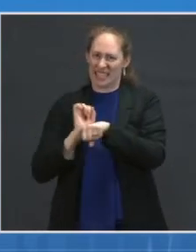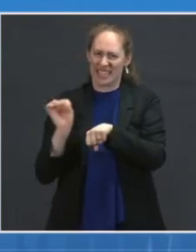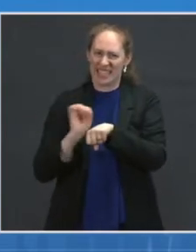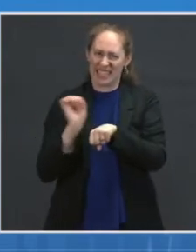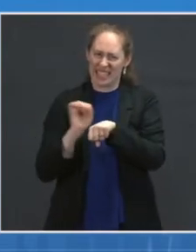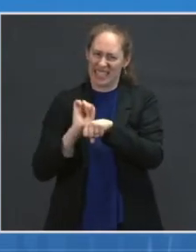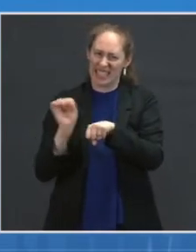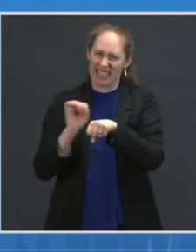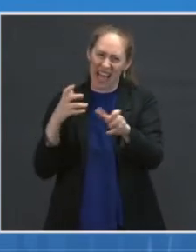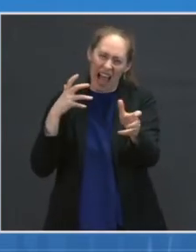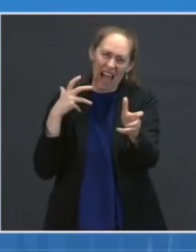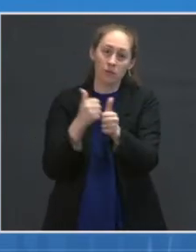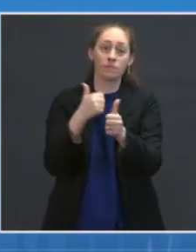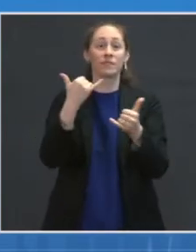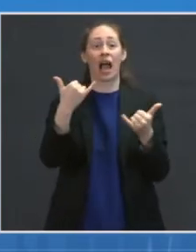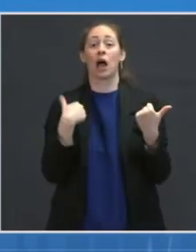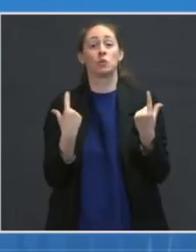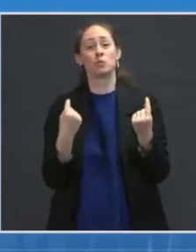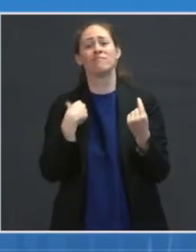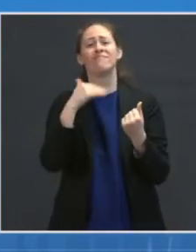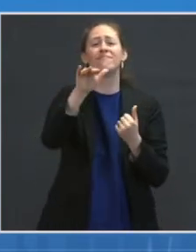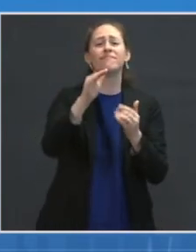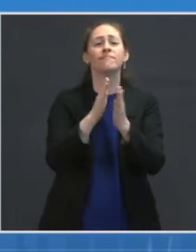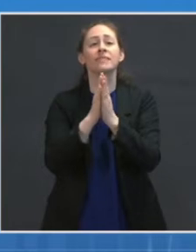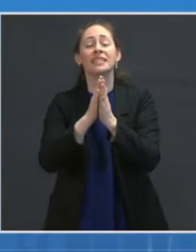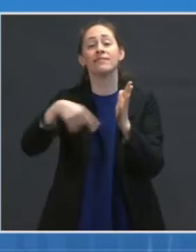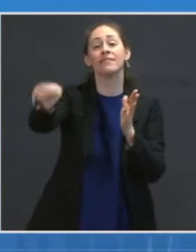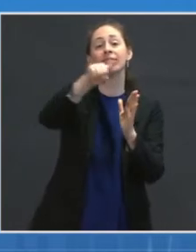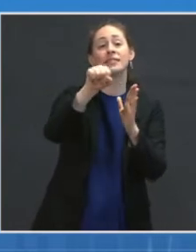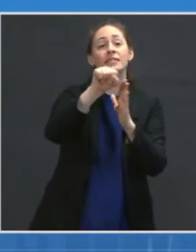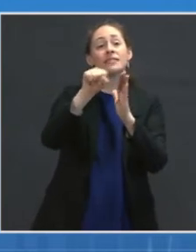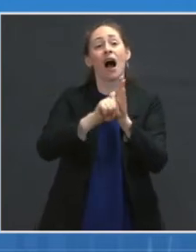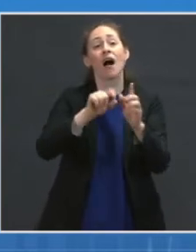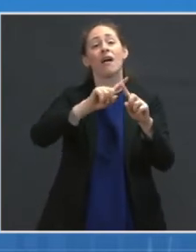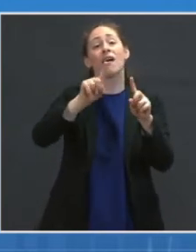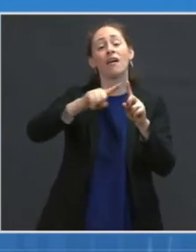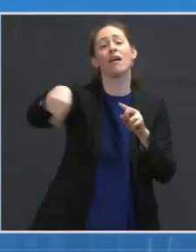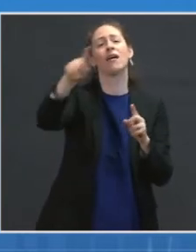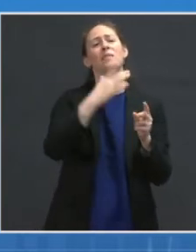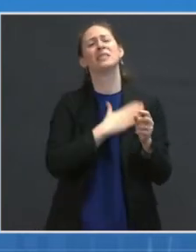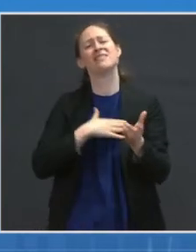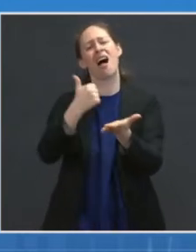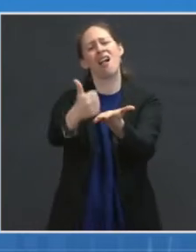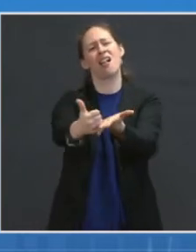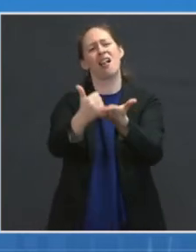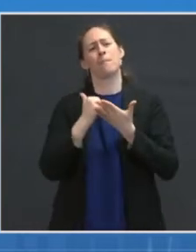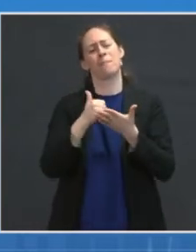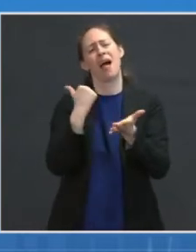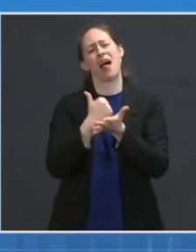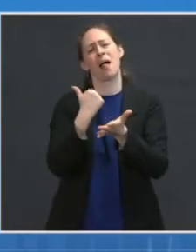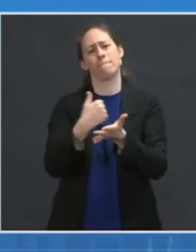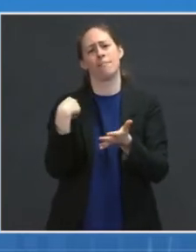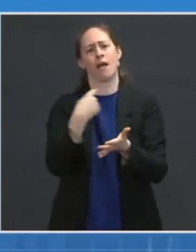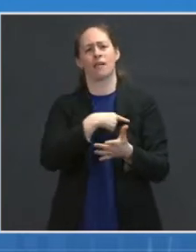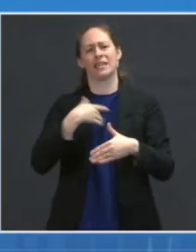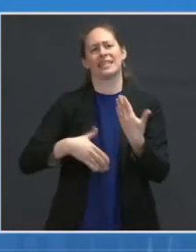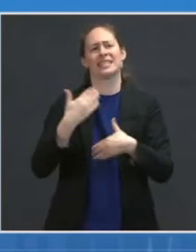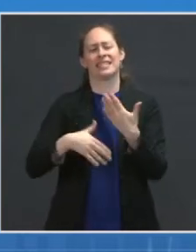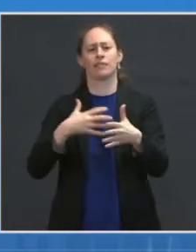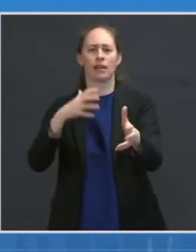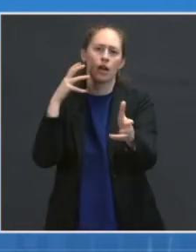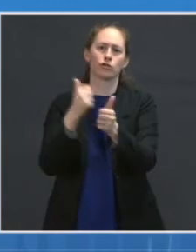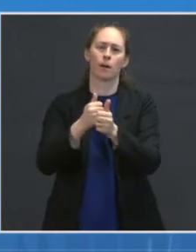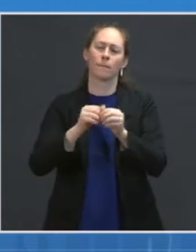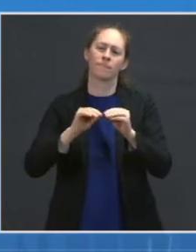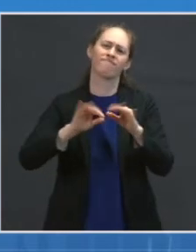to help us catch up and to get Americans vaccinated. We know